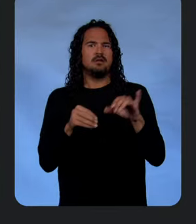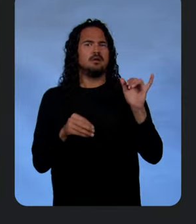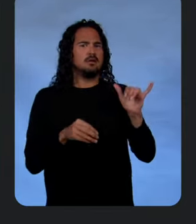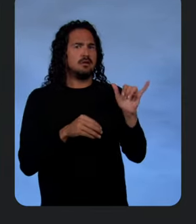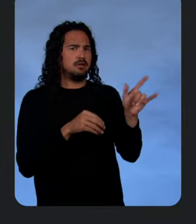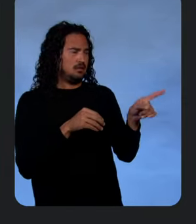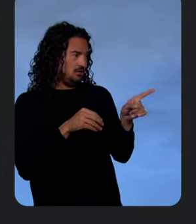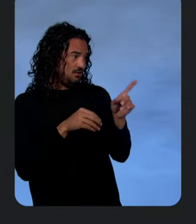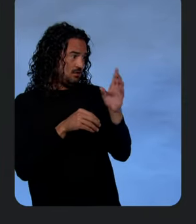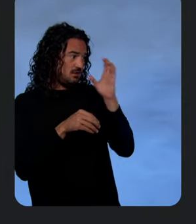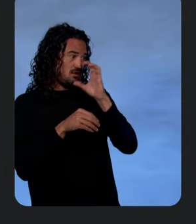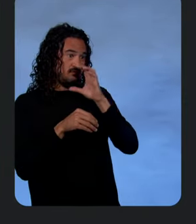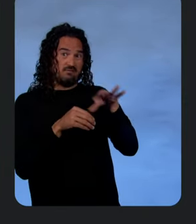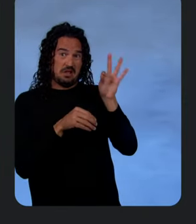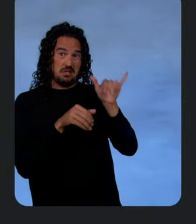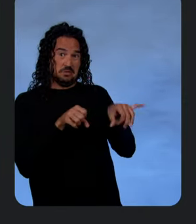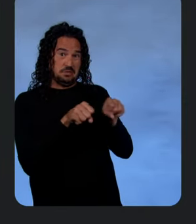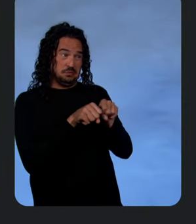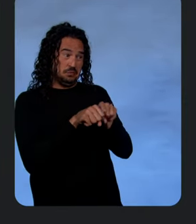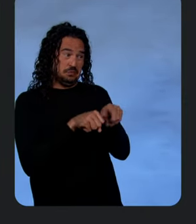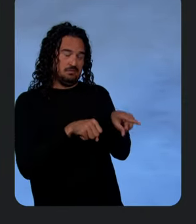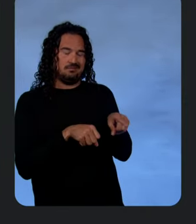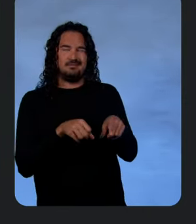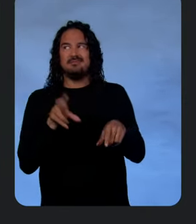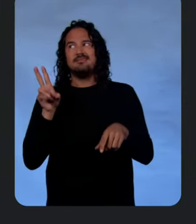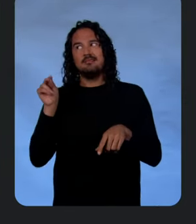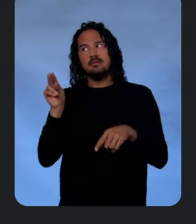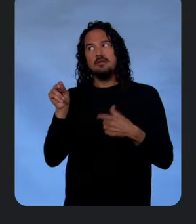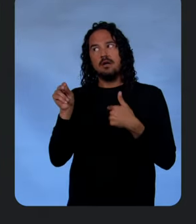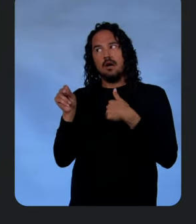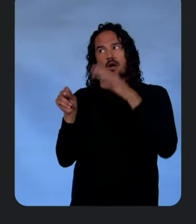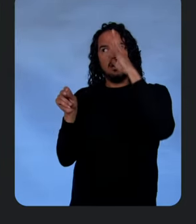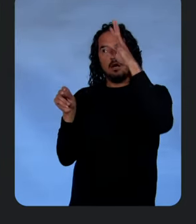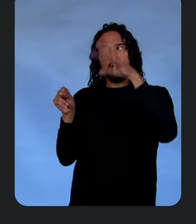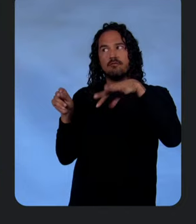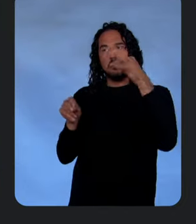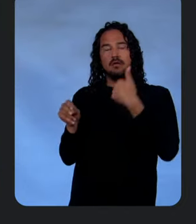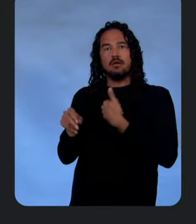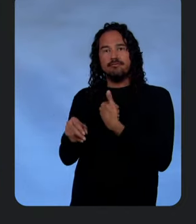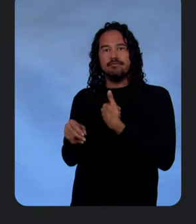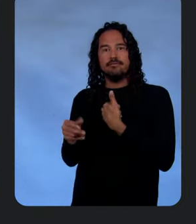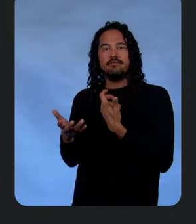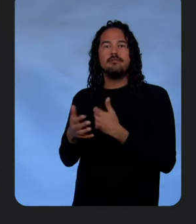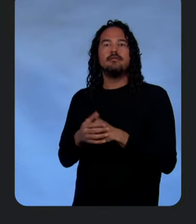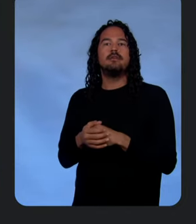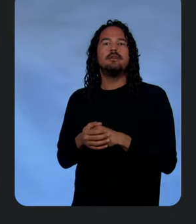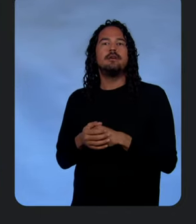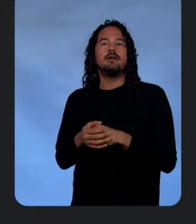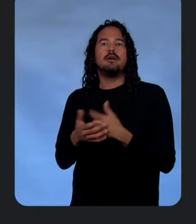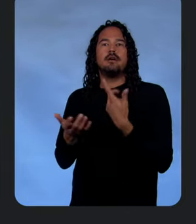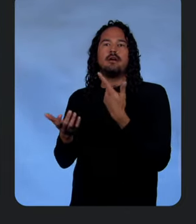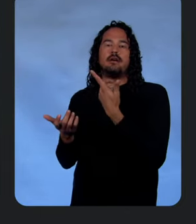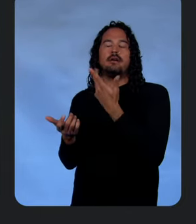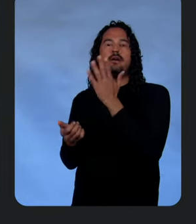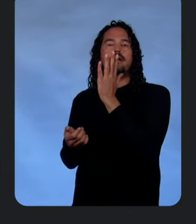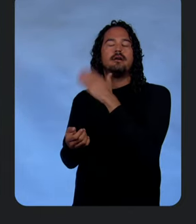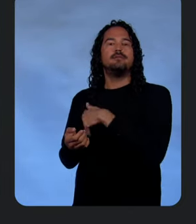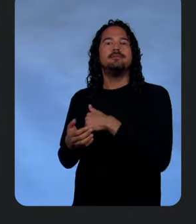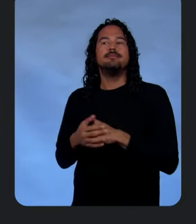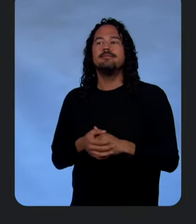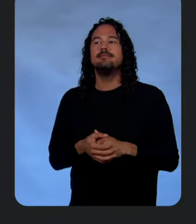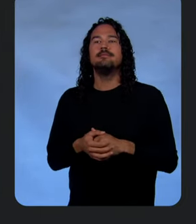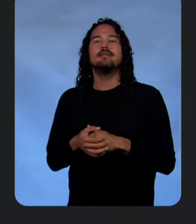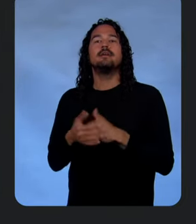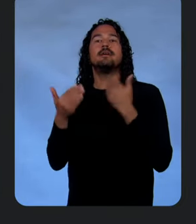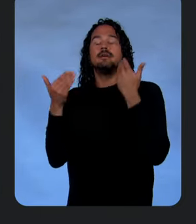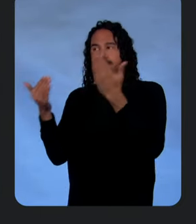you got today? I mean, these things are cool, right? Yeah, You can't fault that. Cloud's very nice. You can't fault it. Love it. All right. So, let's